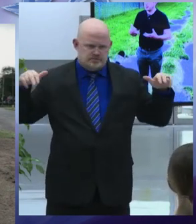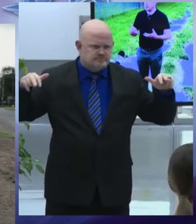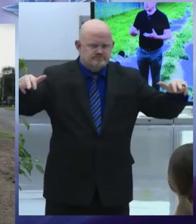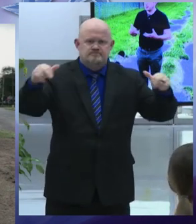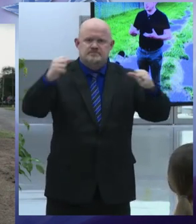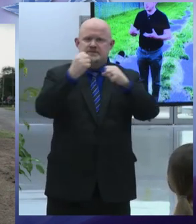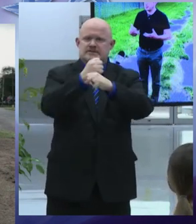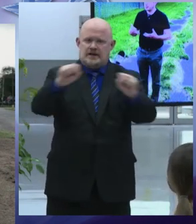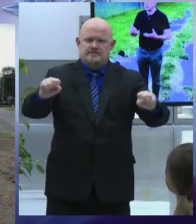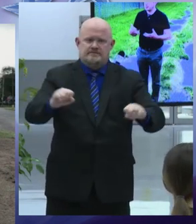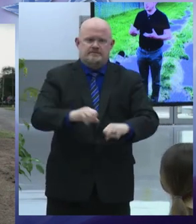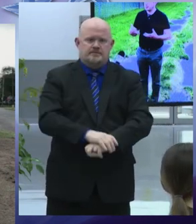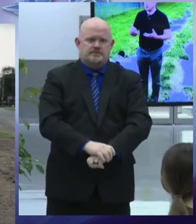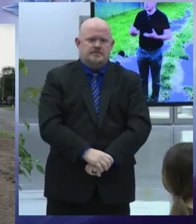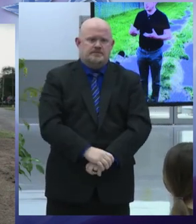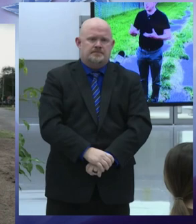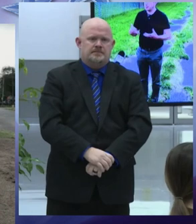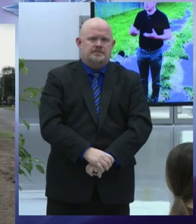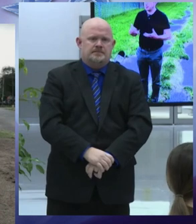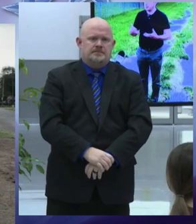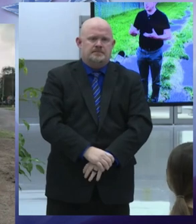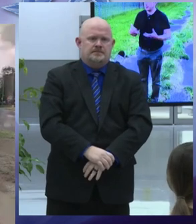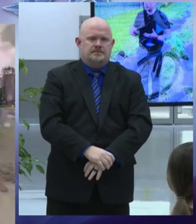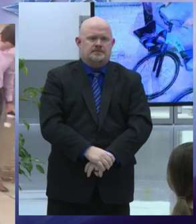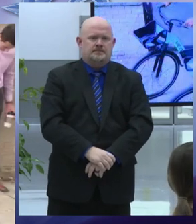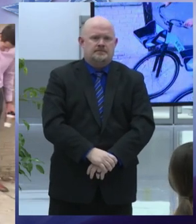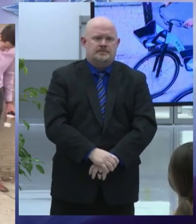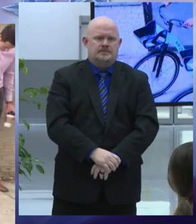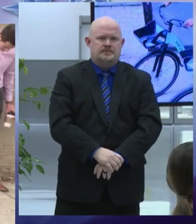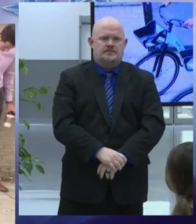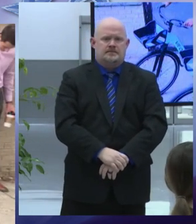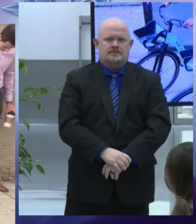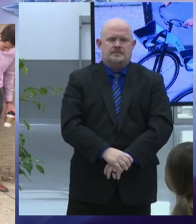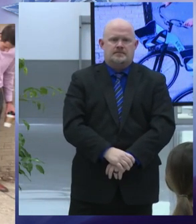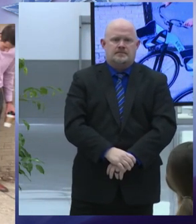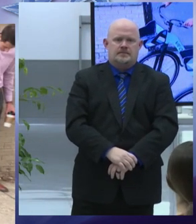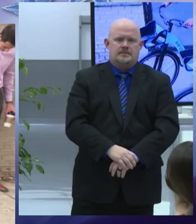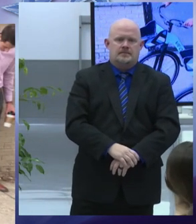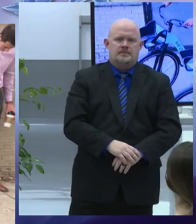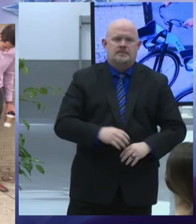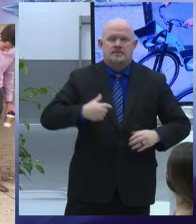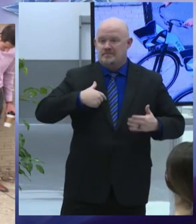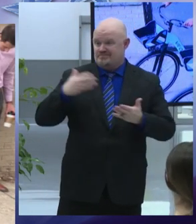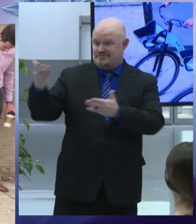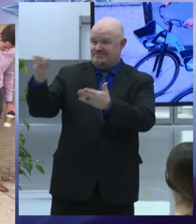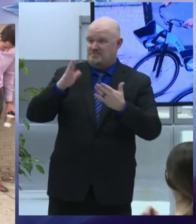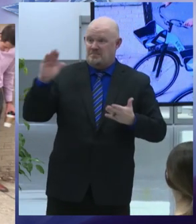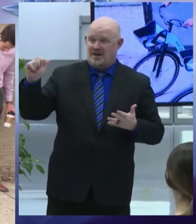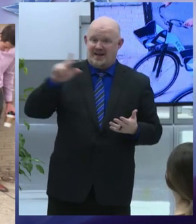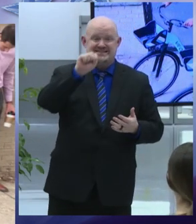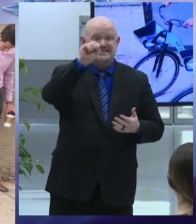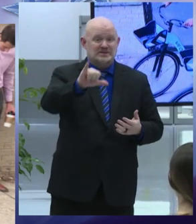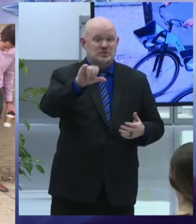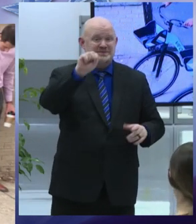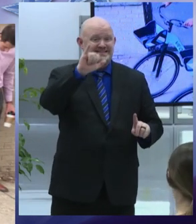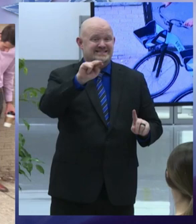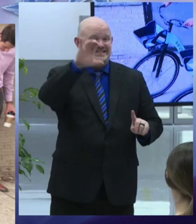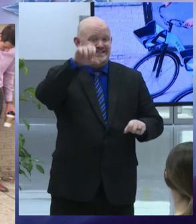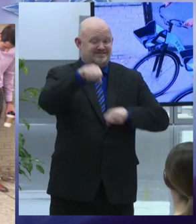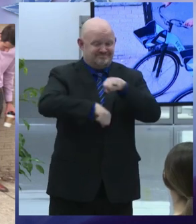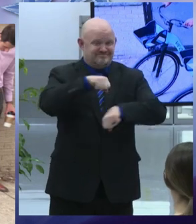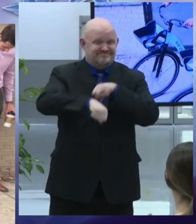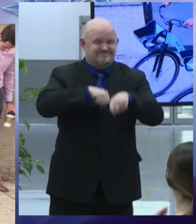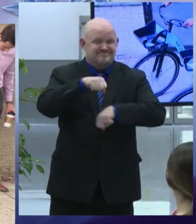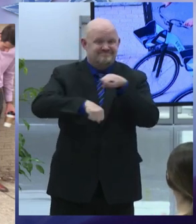we brought back the syracuse site sink bike share system and our new partner veo and added e-scooters still our